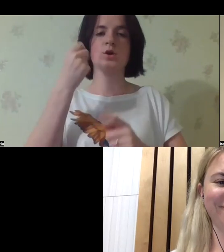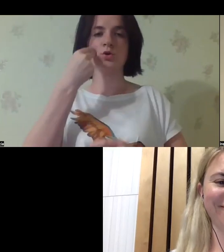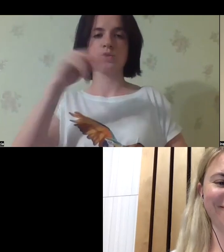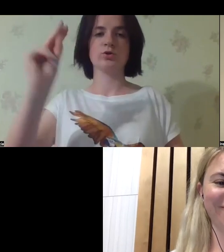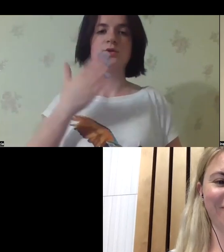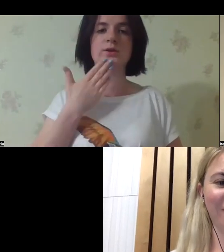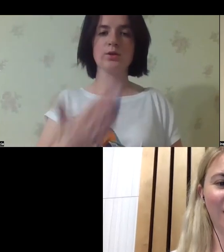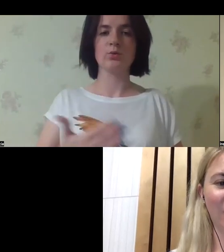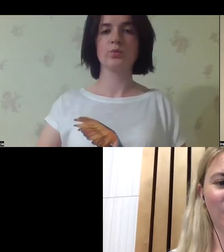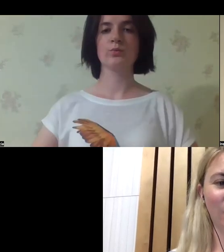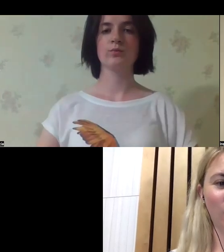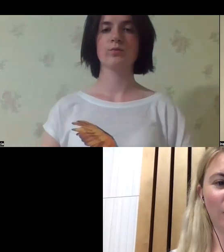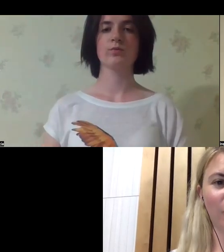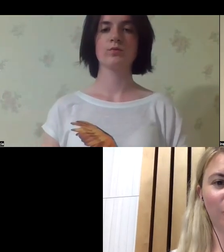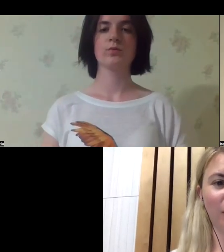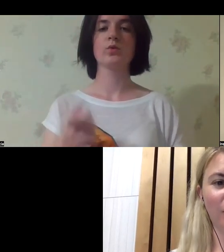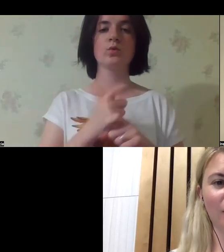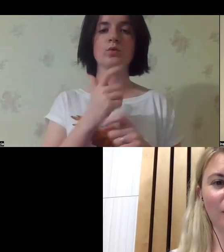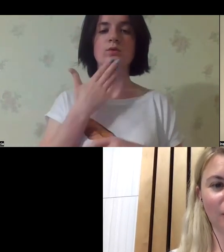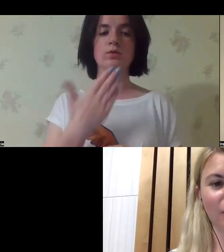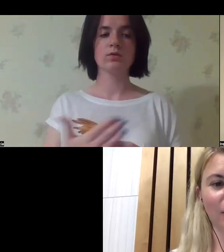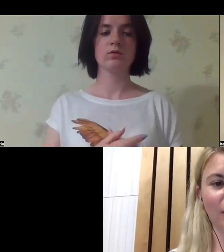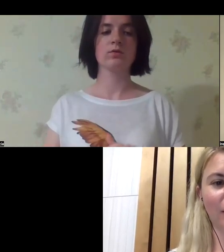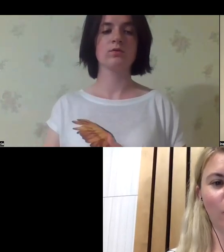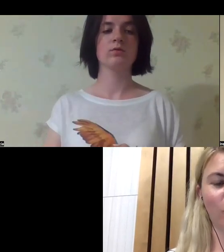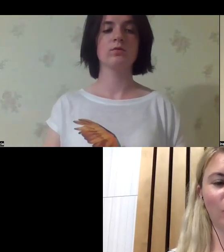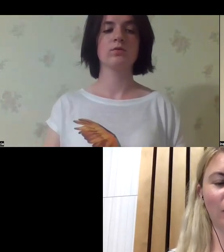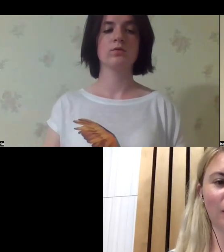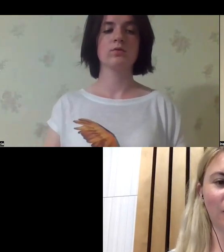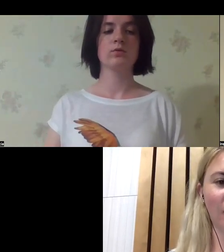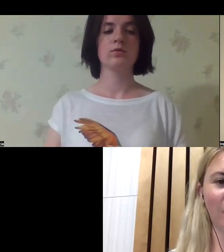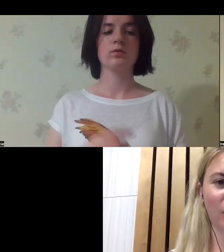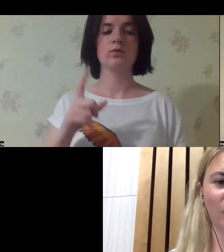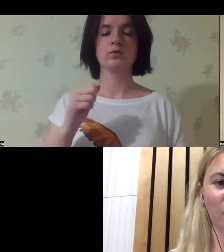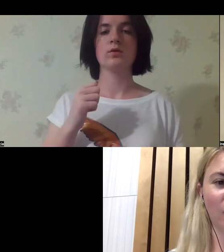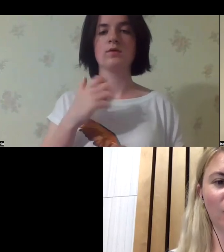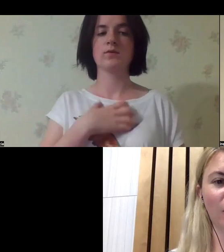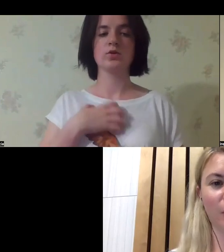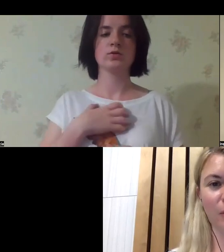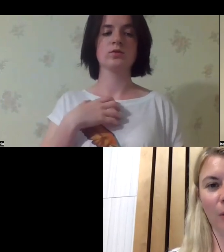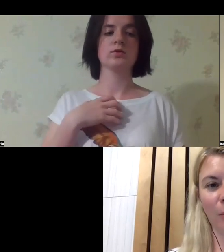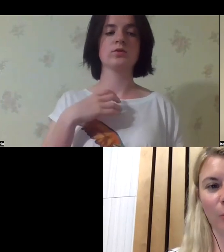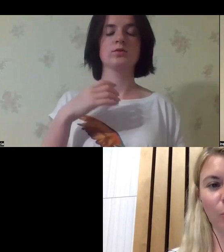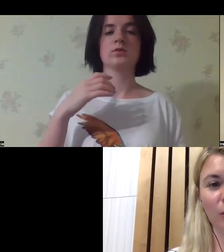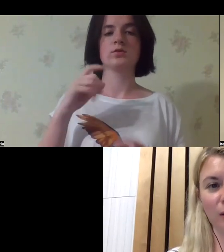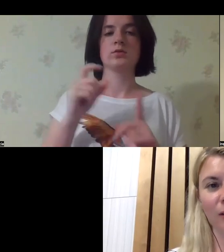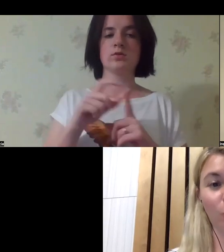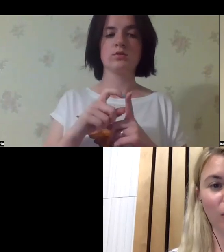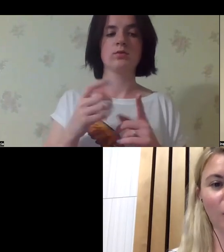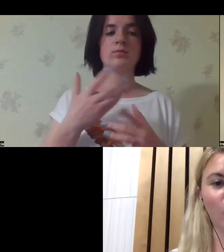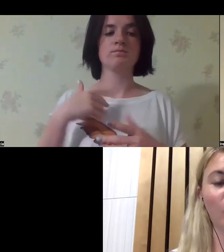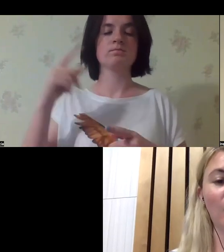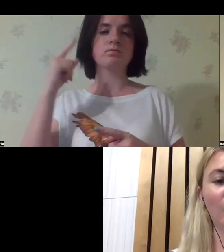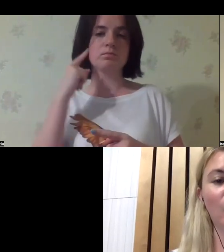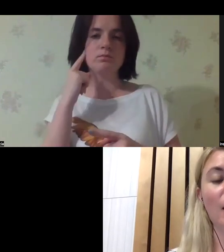chance to change our country for the better. Thank you, Yreena, for important words and